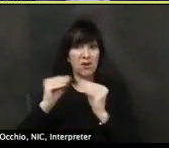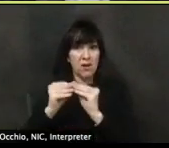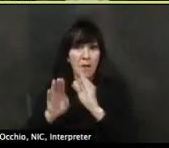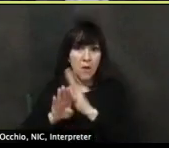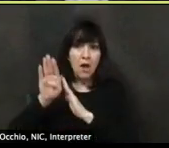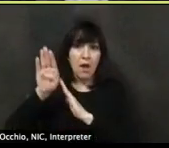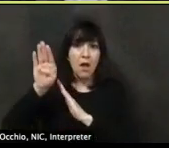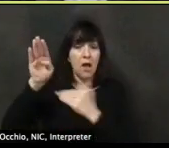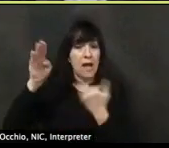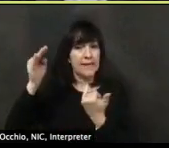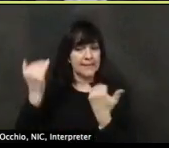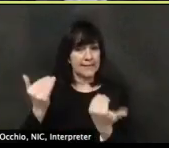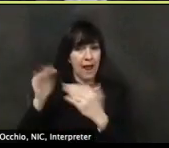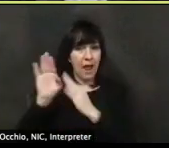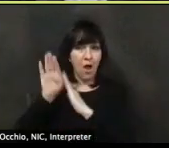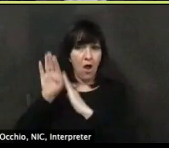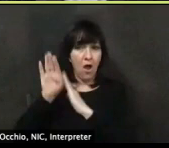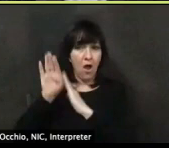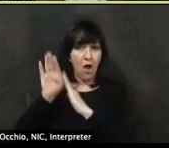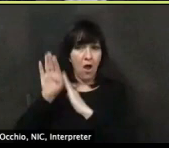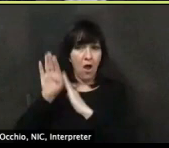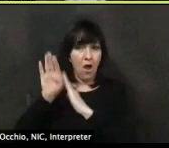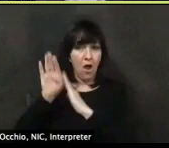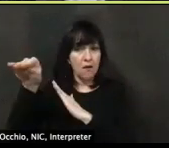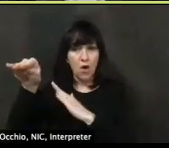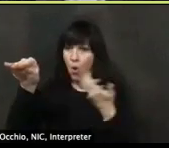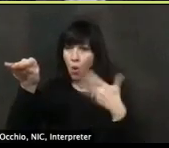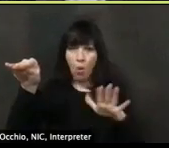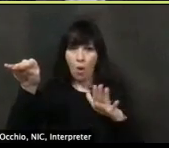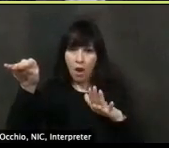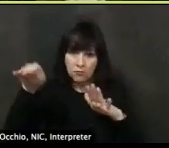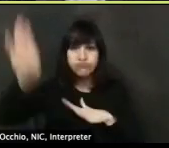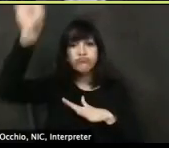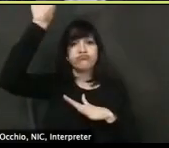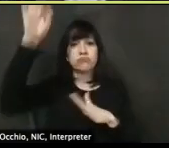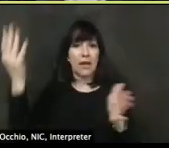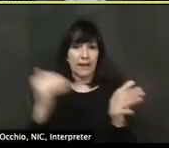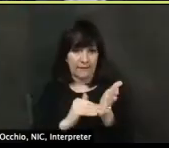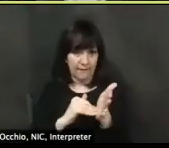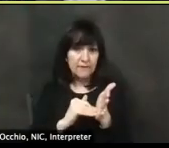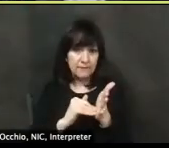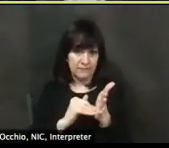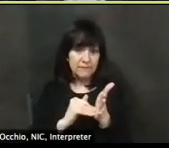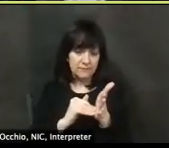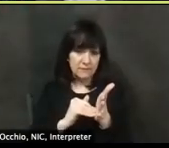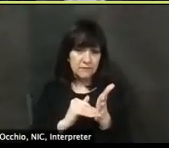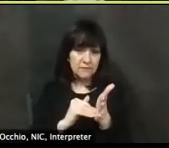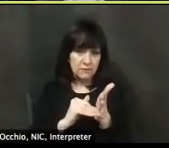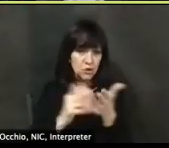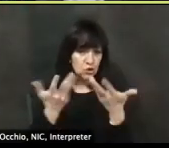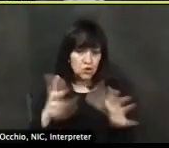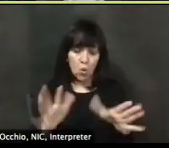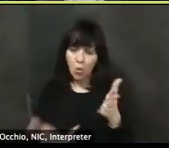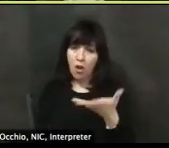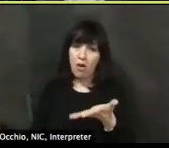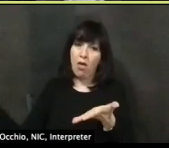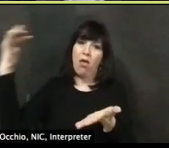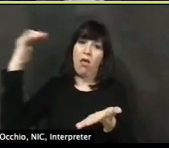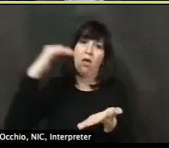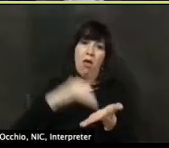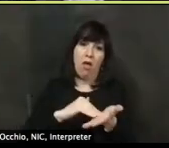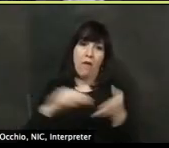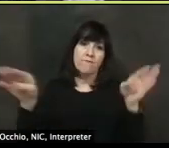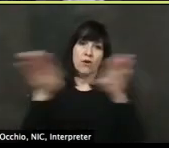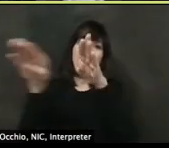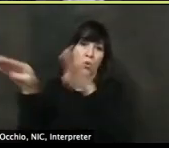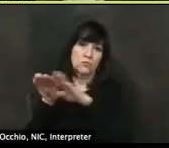don't want to do is move backwards and it's going to require us to maintain the vigilance we've had. Um, so the first step, the first part of the interim